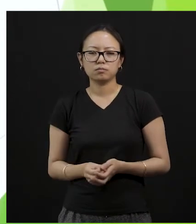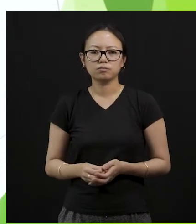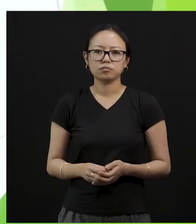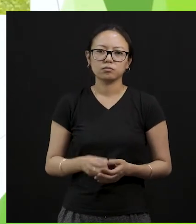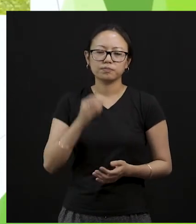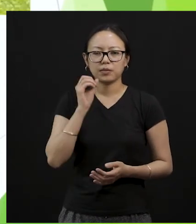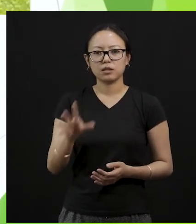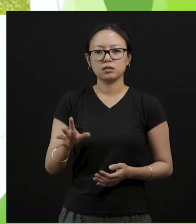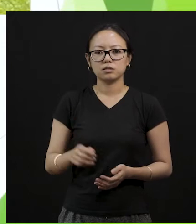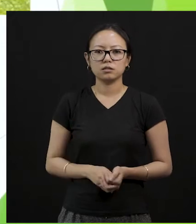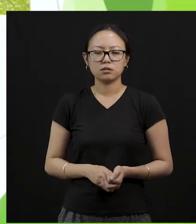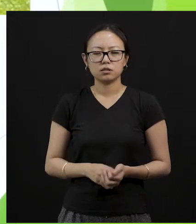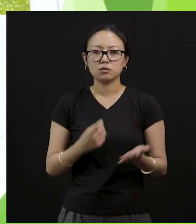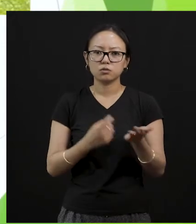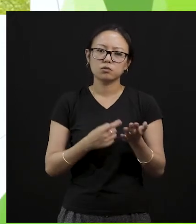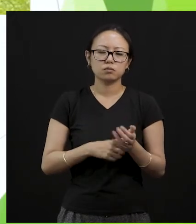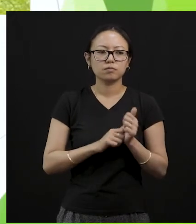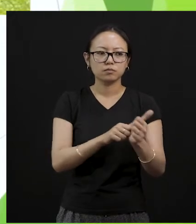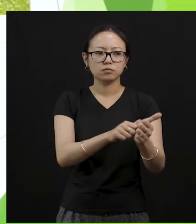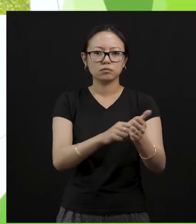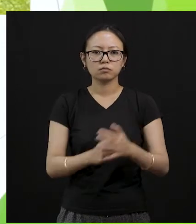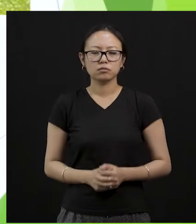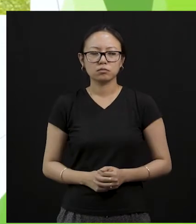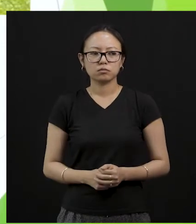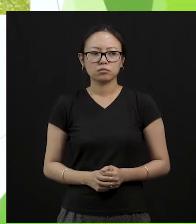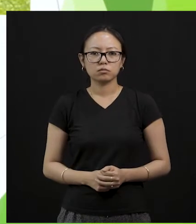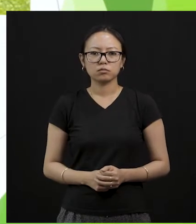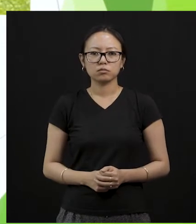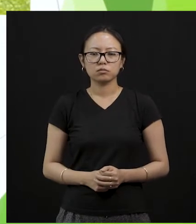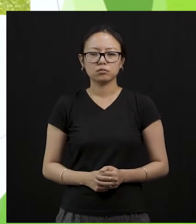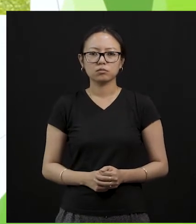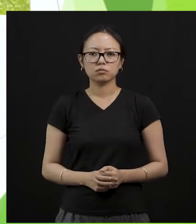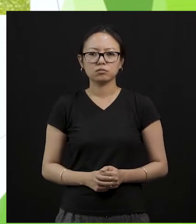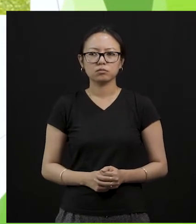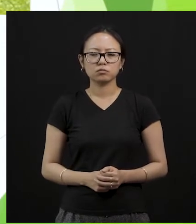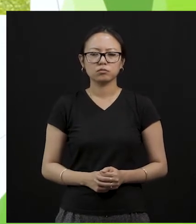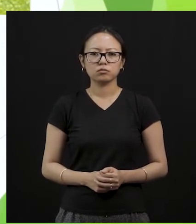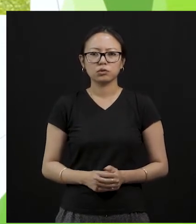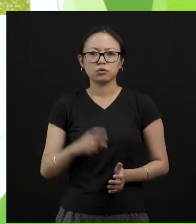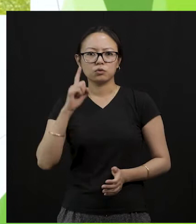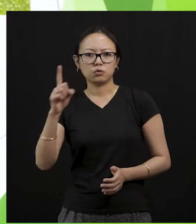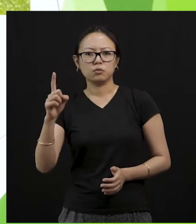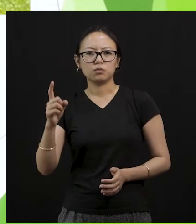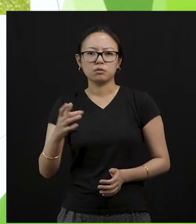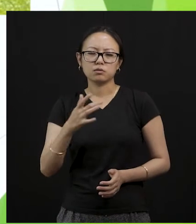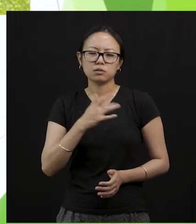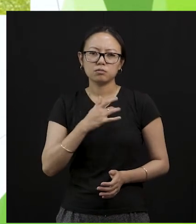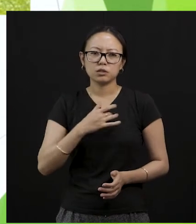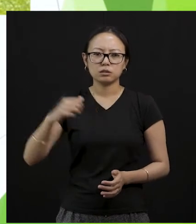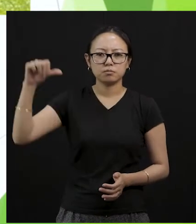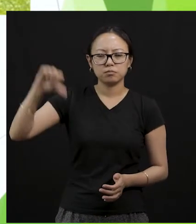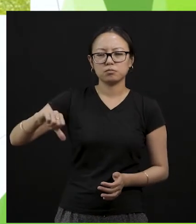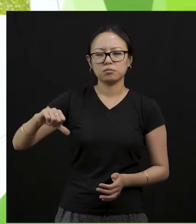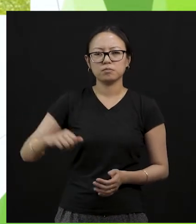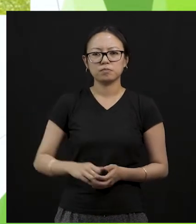tell you, want the rebel action of a human being, which is very severe and which